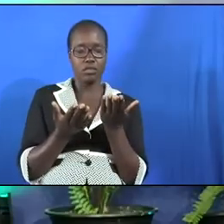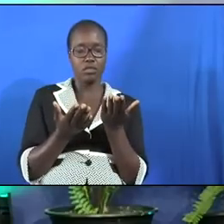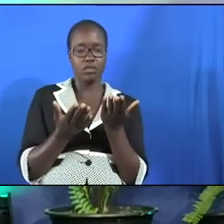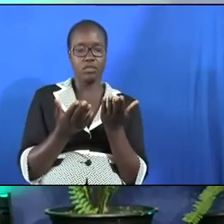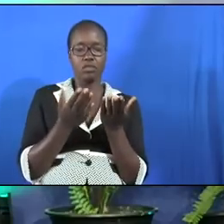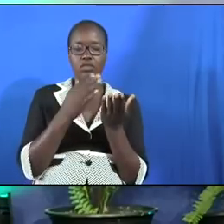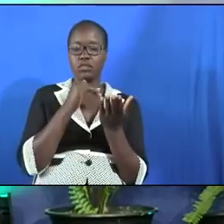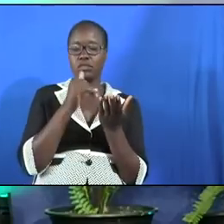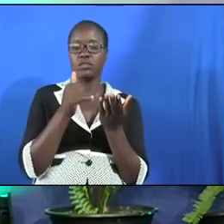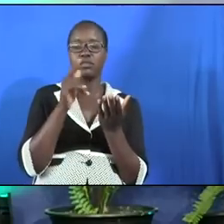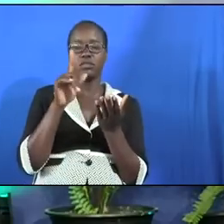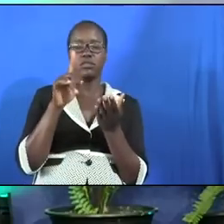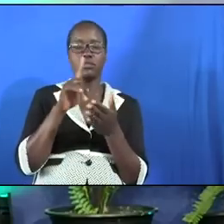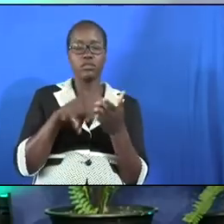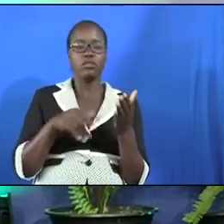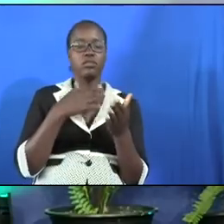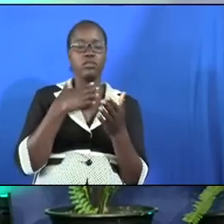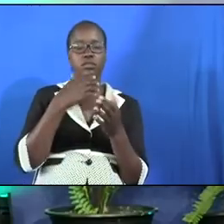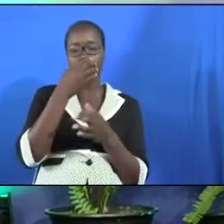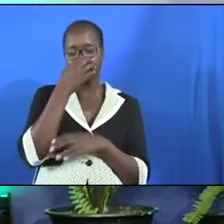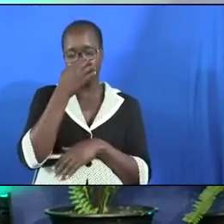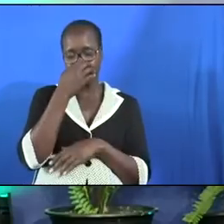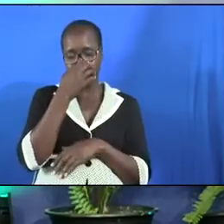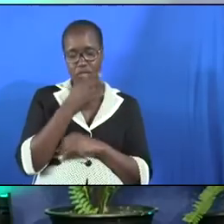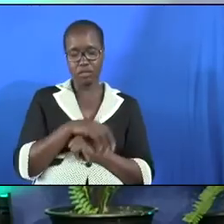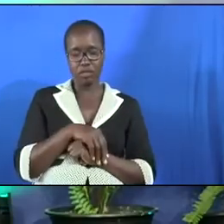is not what we would really have wished